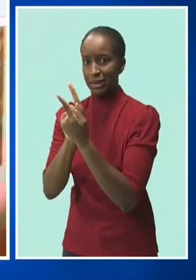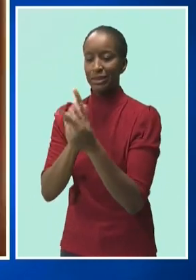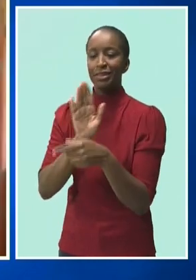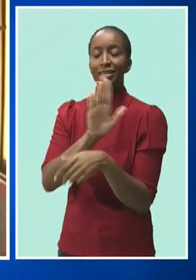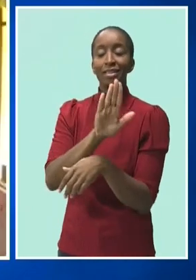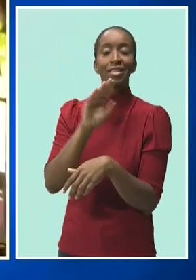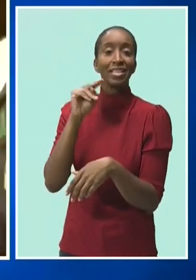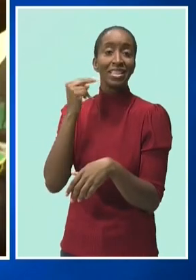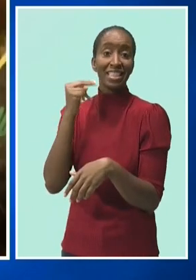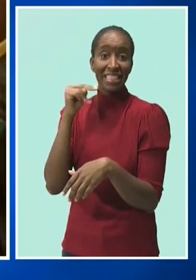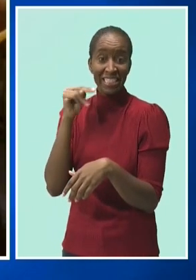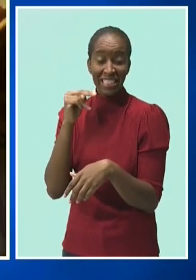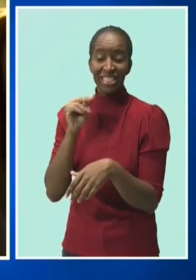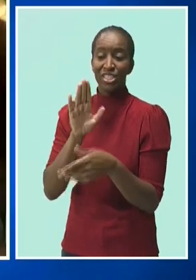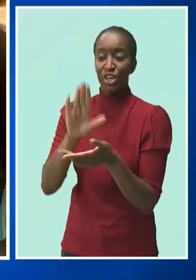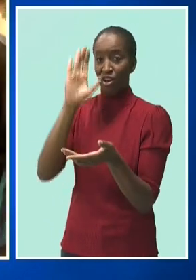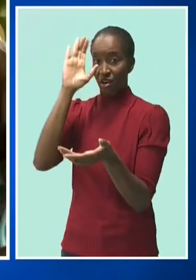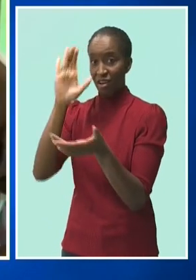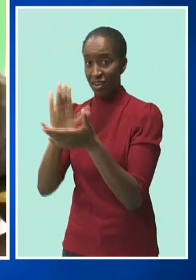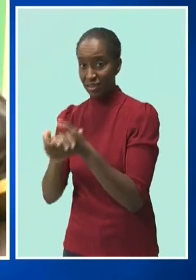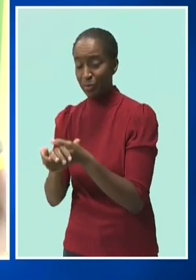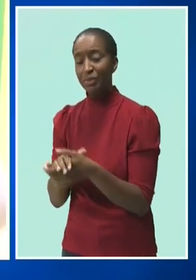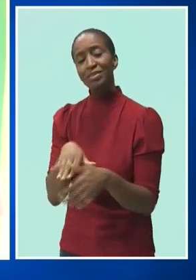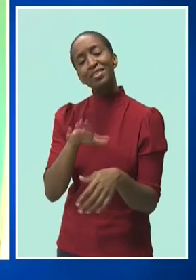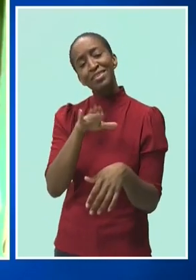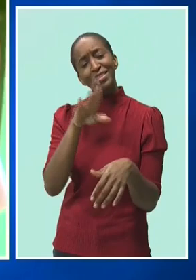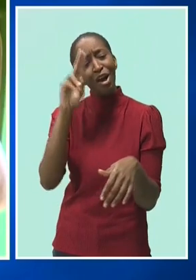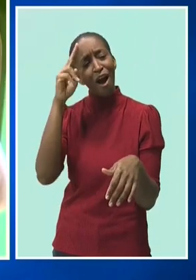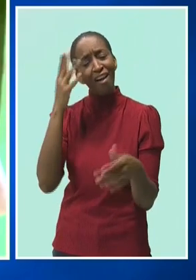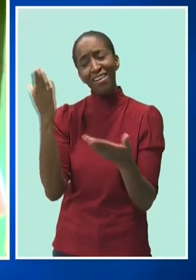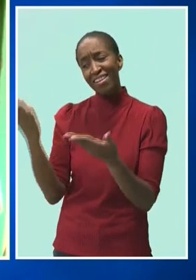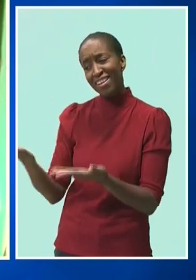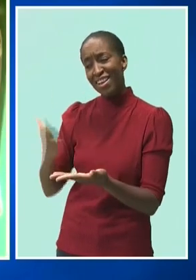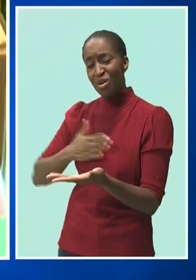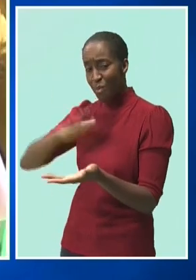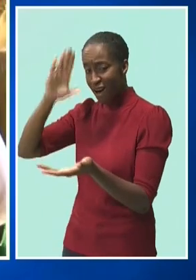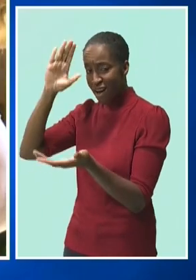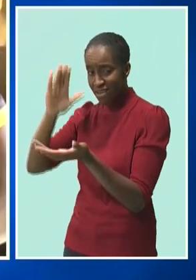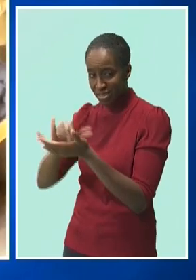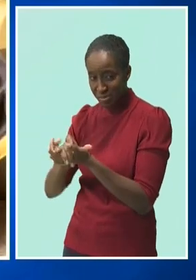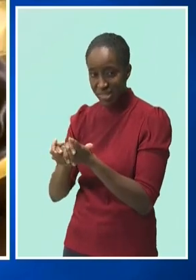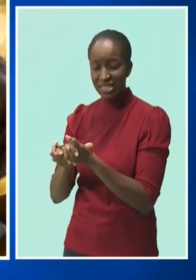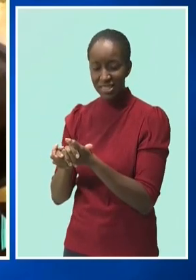Uncle George, this is my husband, Nigel Green.